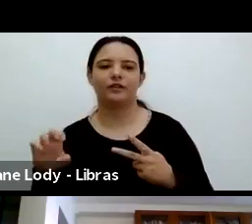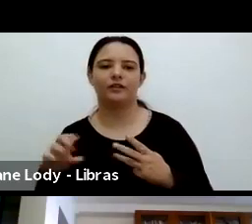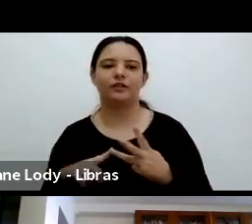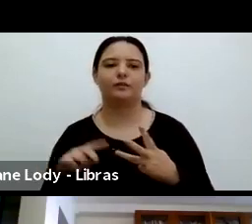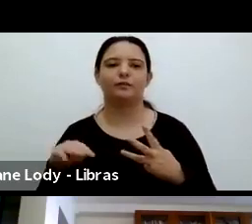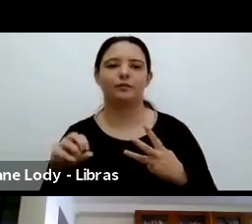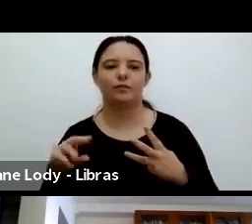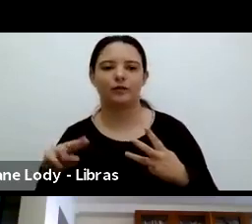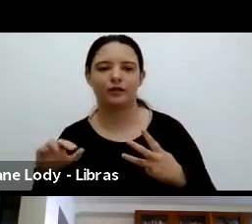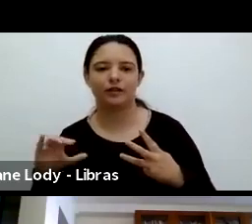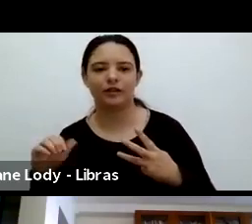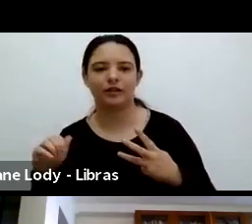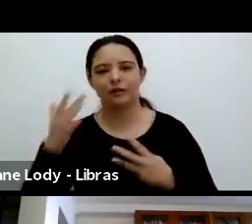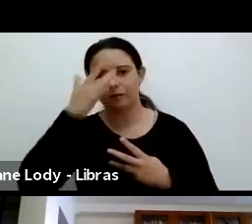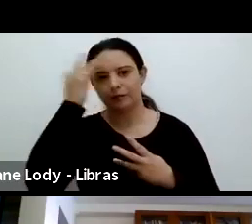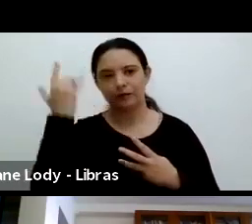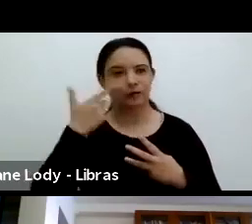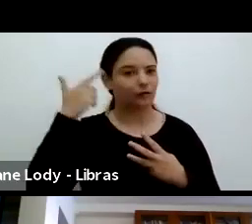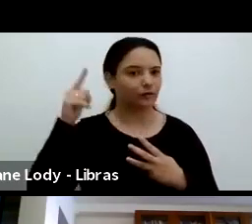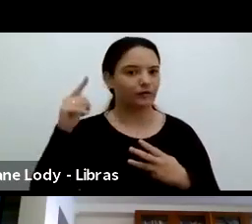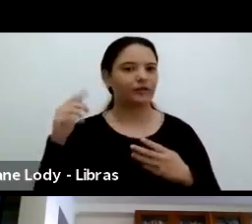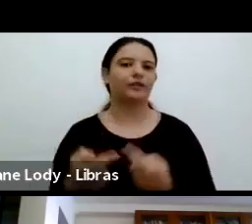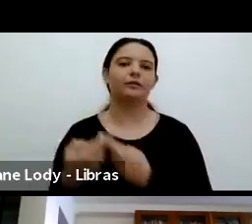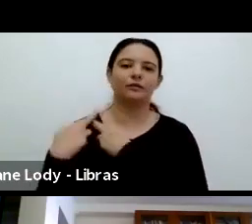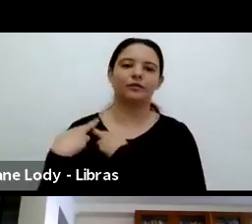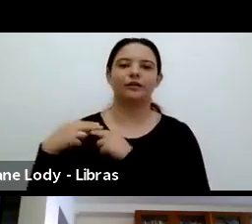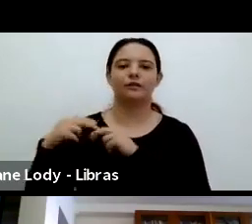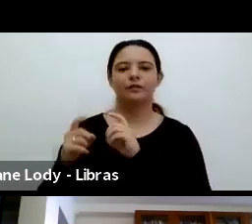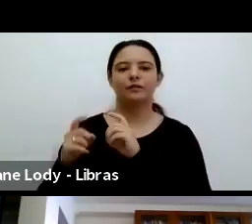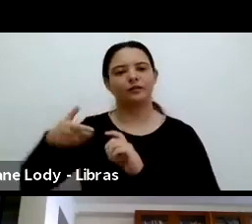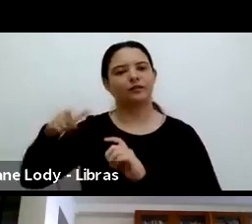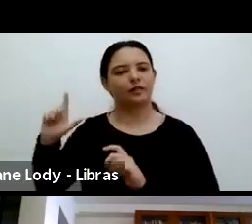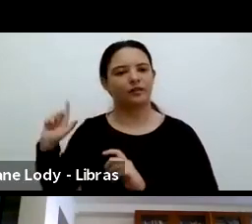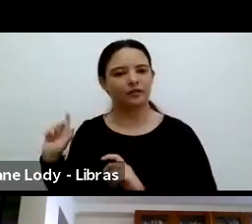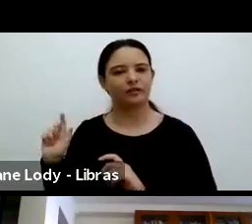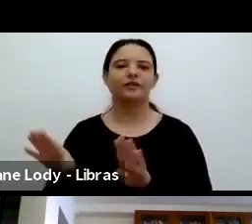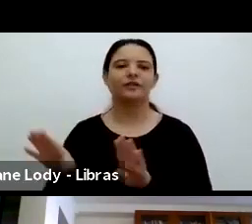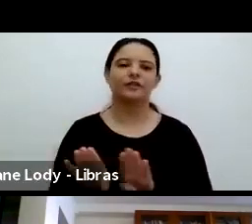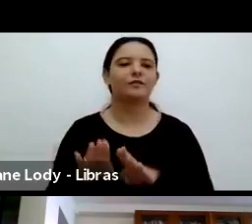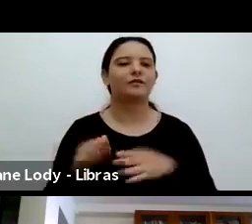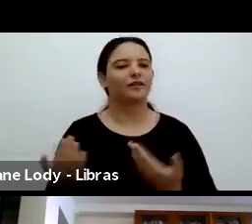I thank you, Larissa, and all the guests. So the floor is yours.